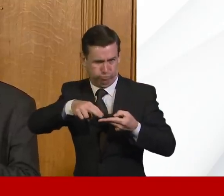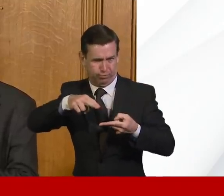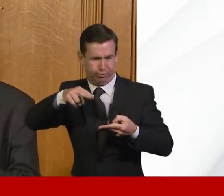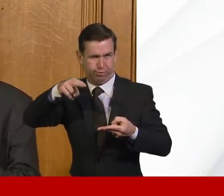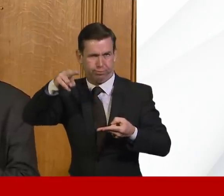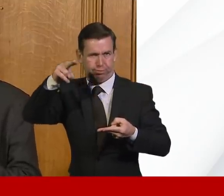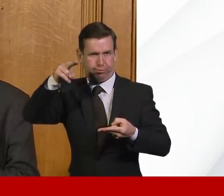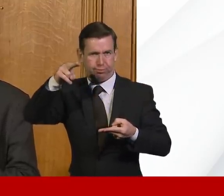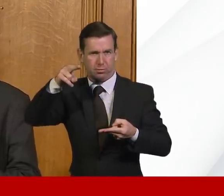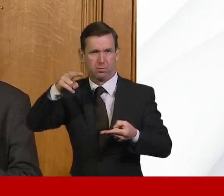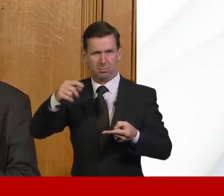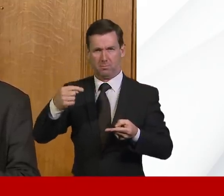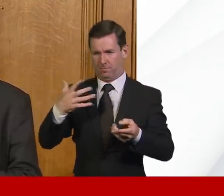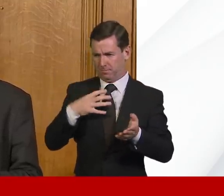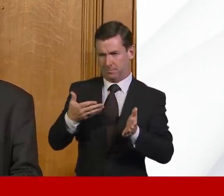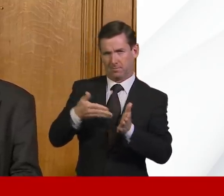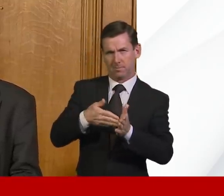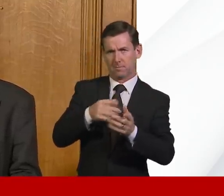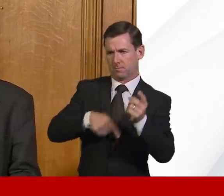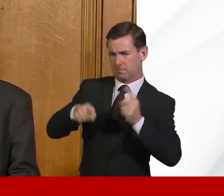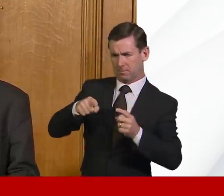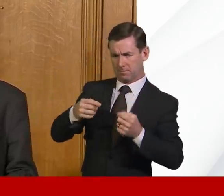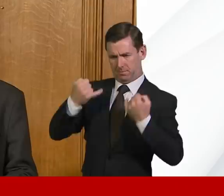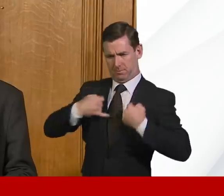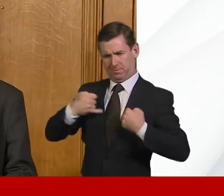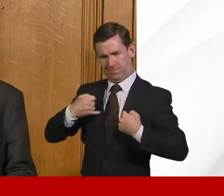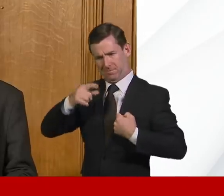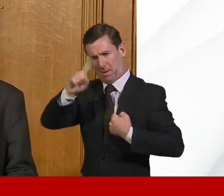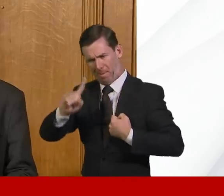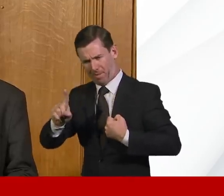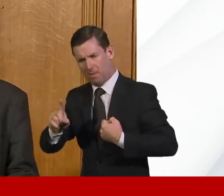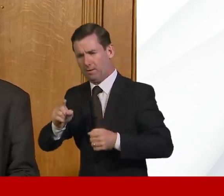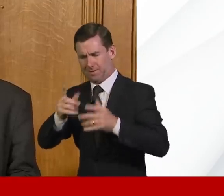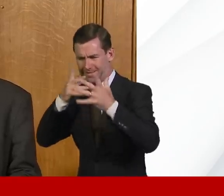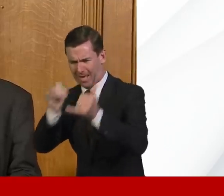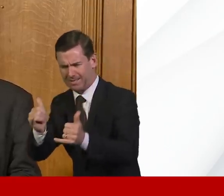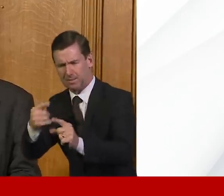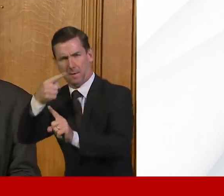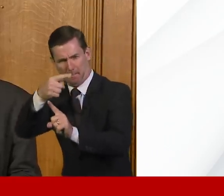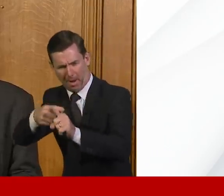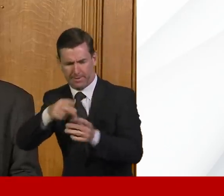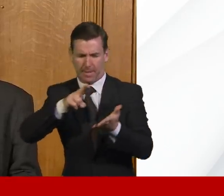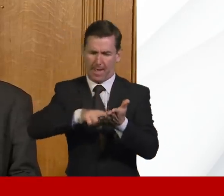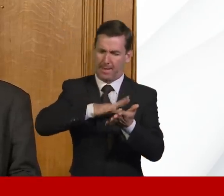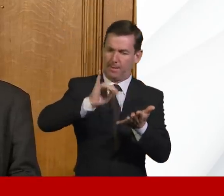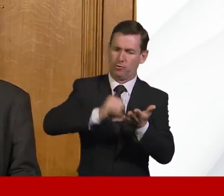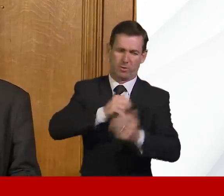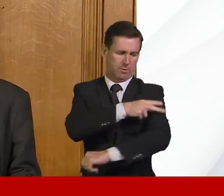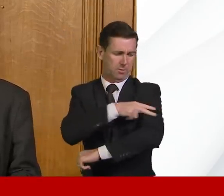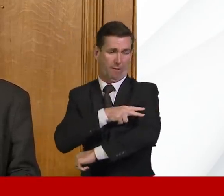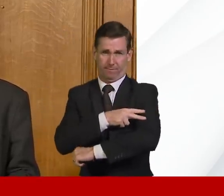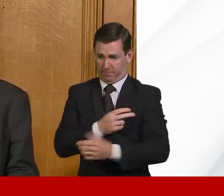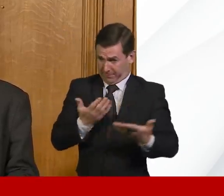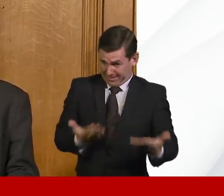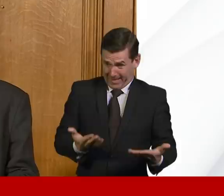capacity over and above that which we need for patients to start to test NHS staff. So, we're working with NHS organisations, as I